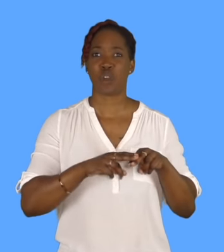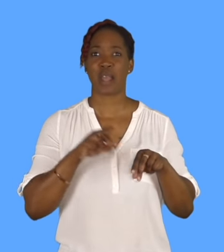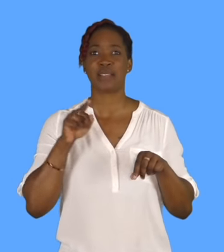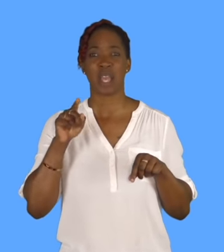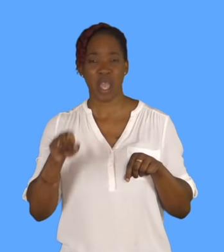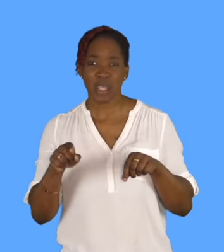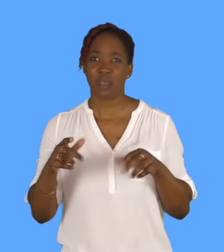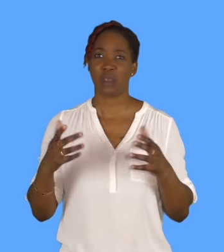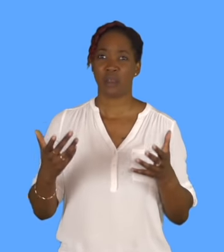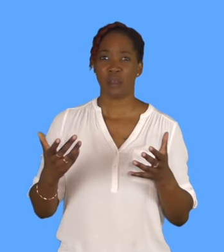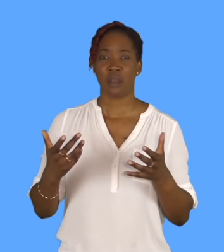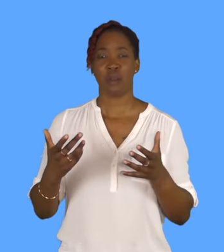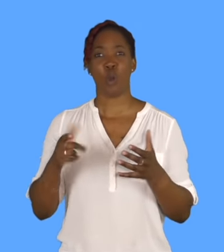films.